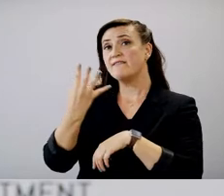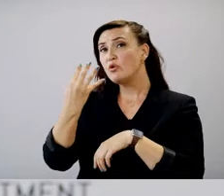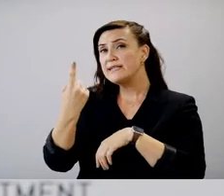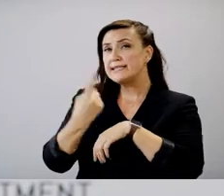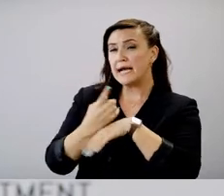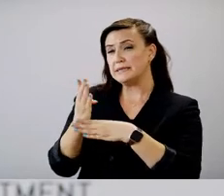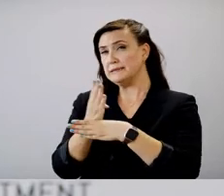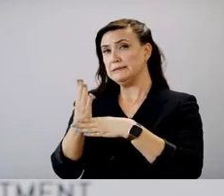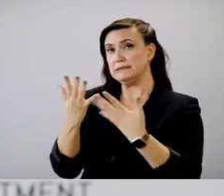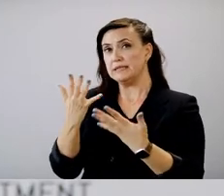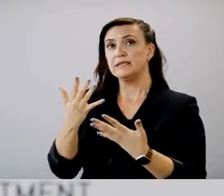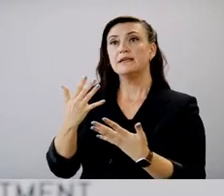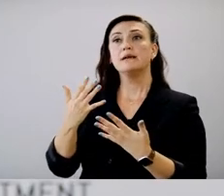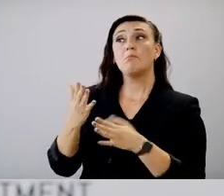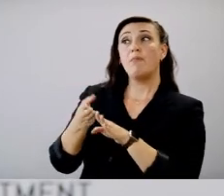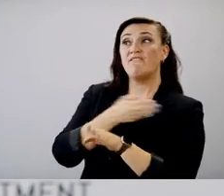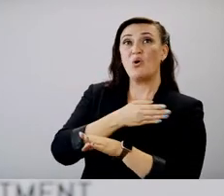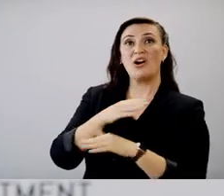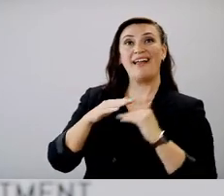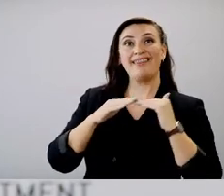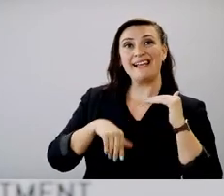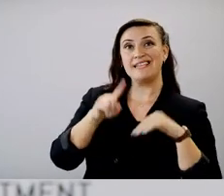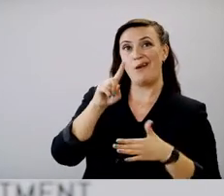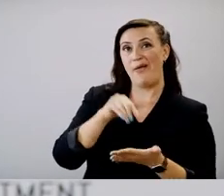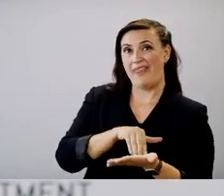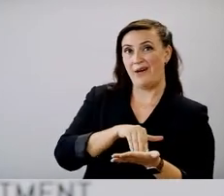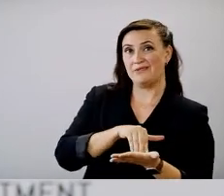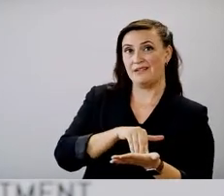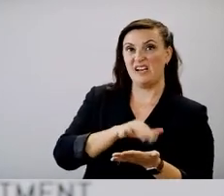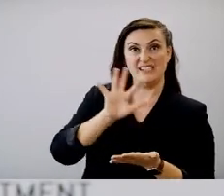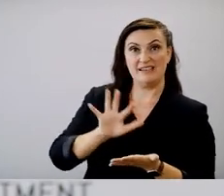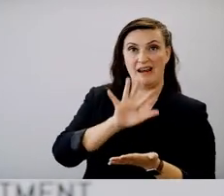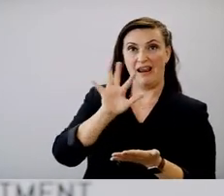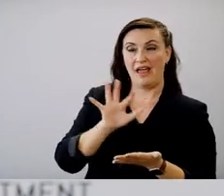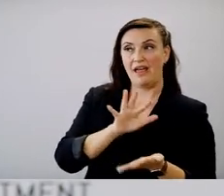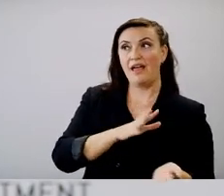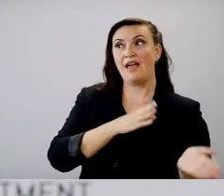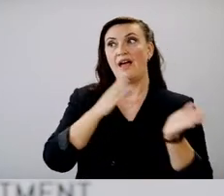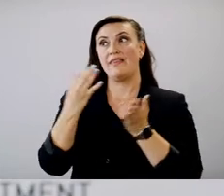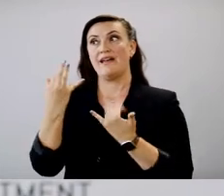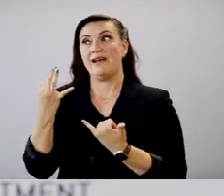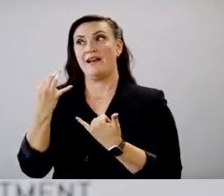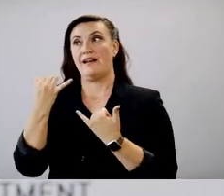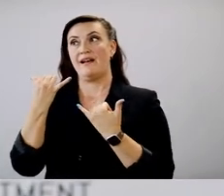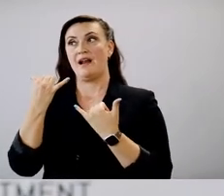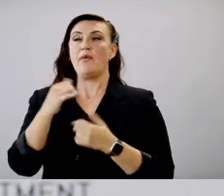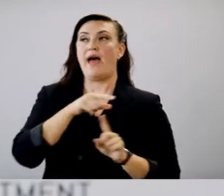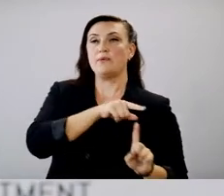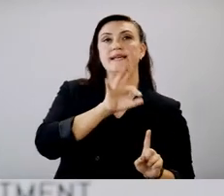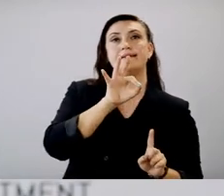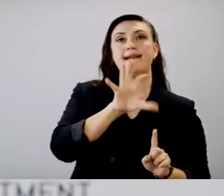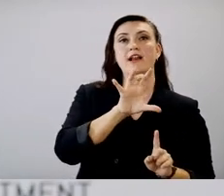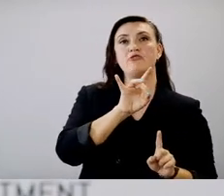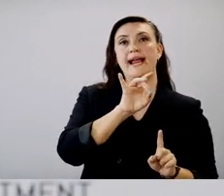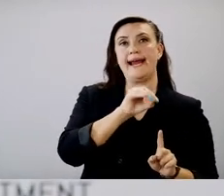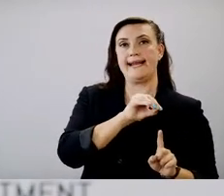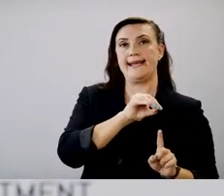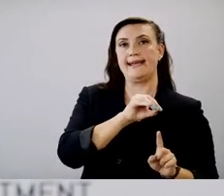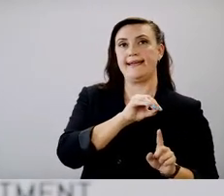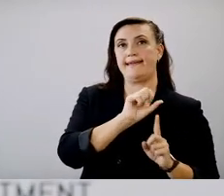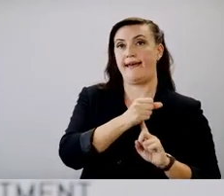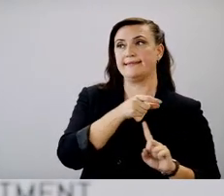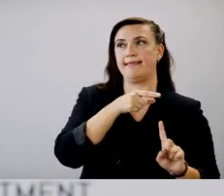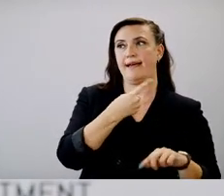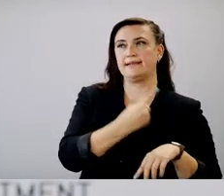when we had less than a thousand of us on Sunday when we had 980 cases. So, uh,